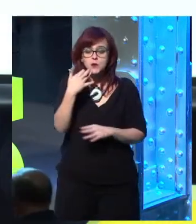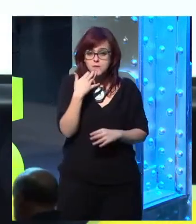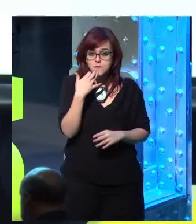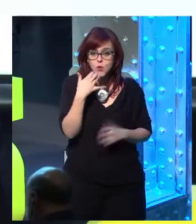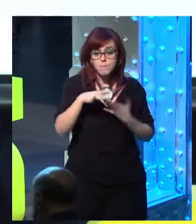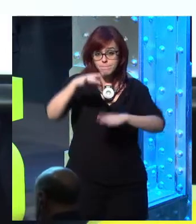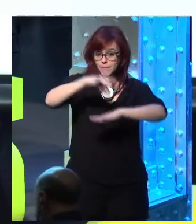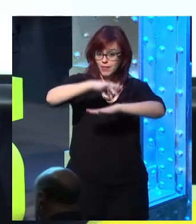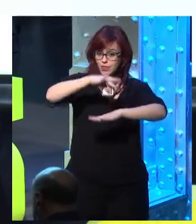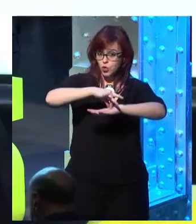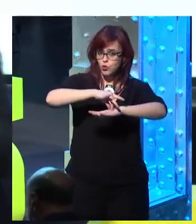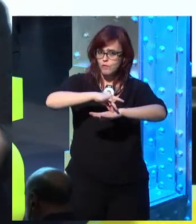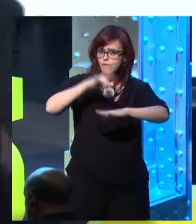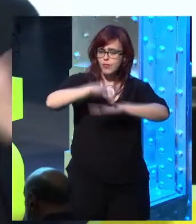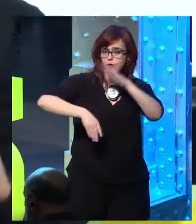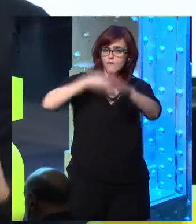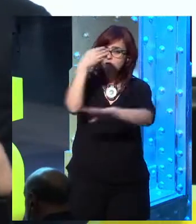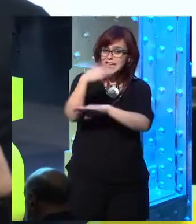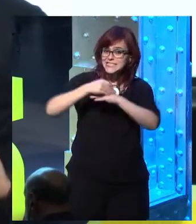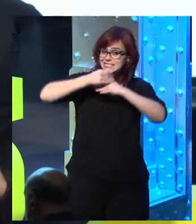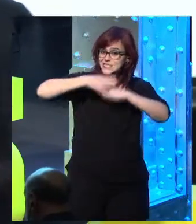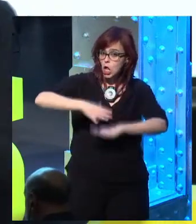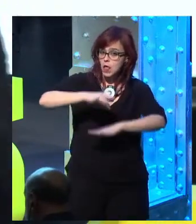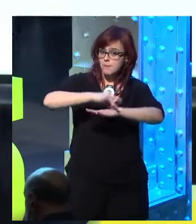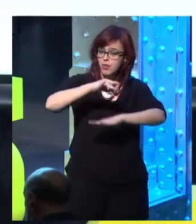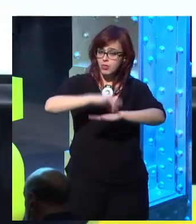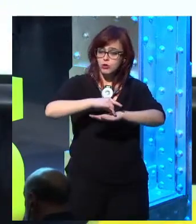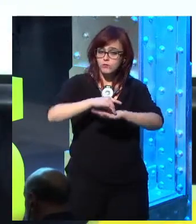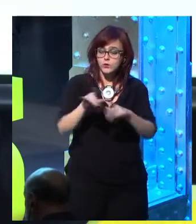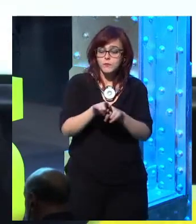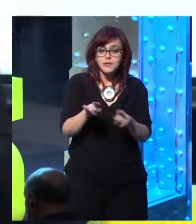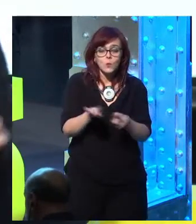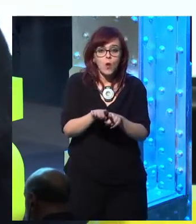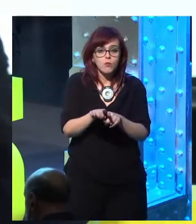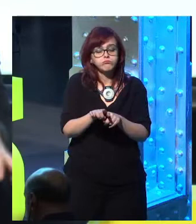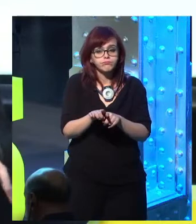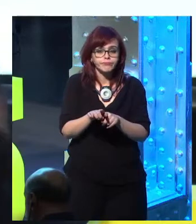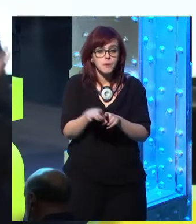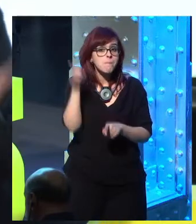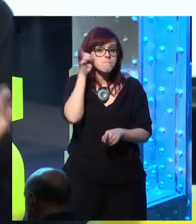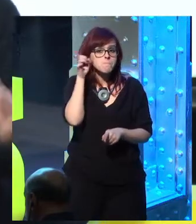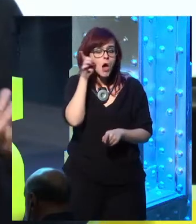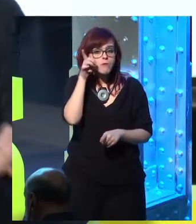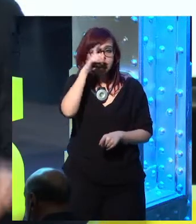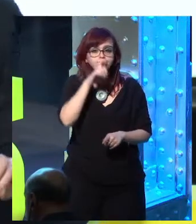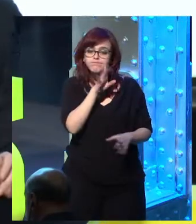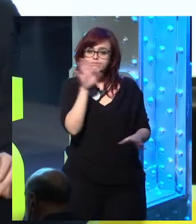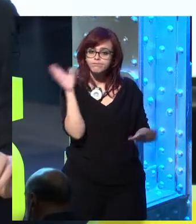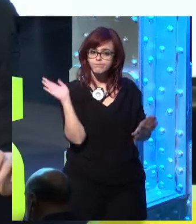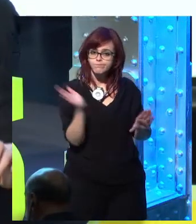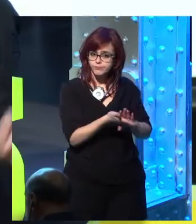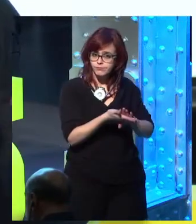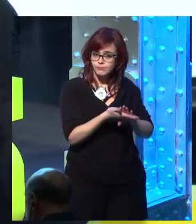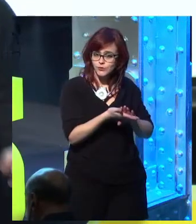if you wanted new data, you could ask for new data, and you could share your information with that server for a limited period of time